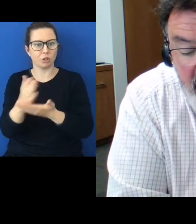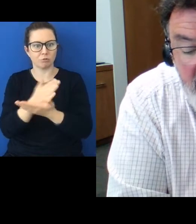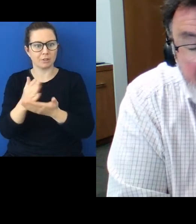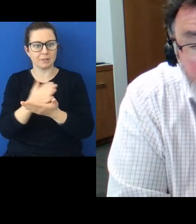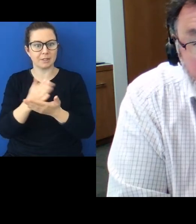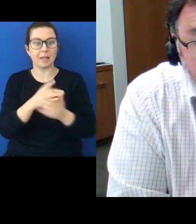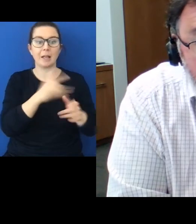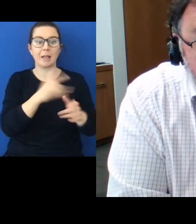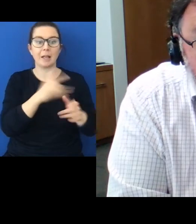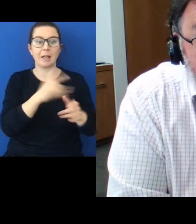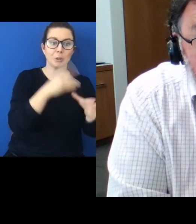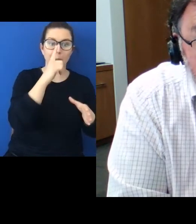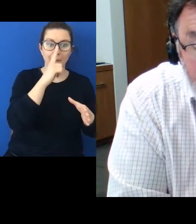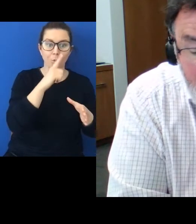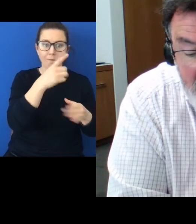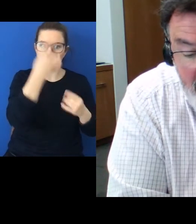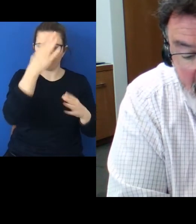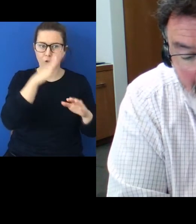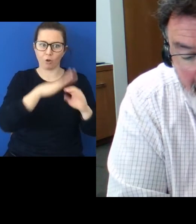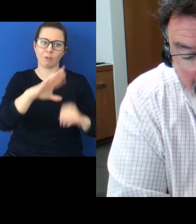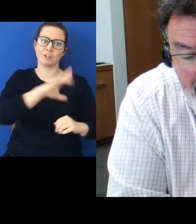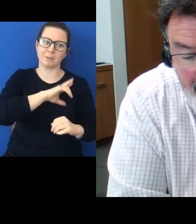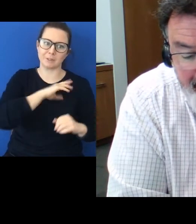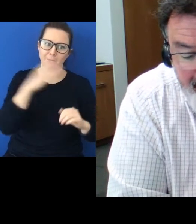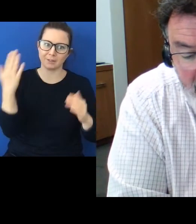tend to forget about the responsibility bit.